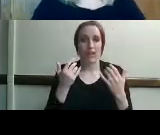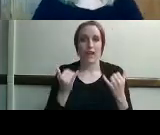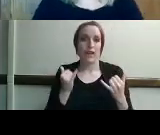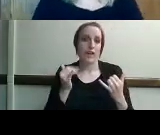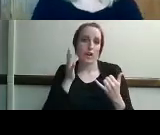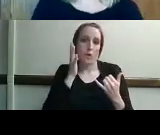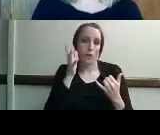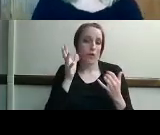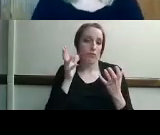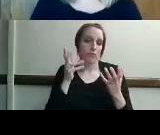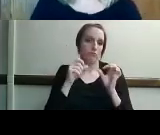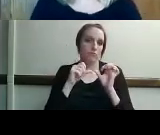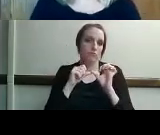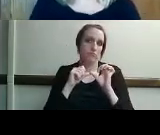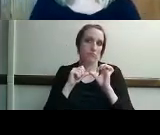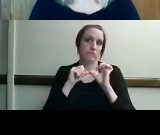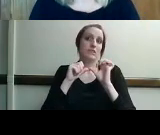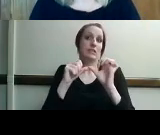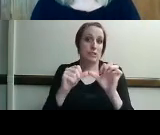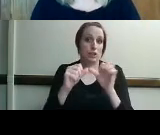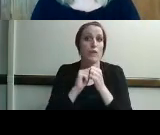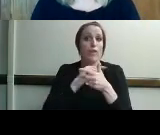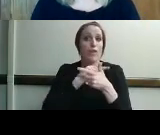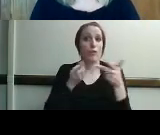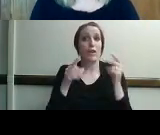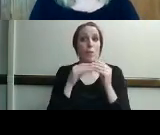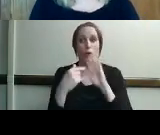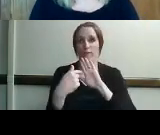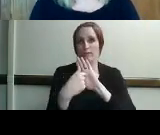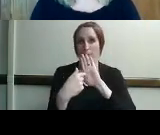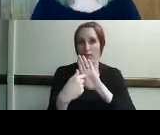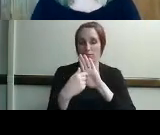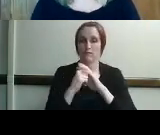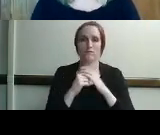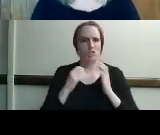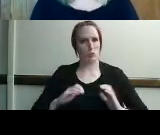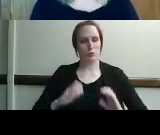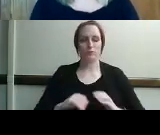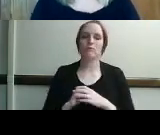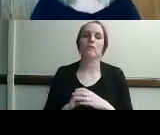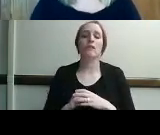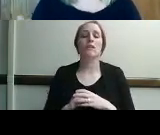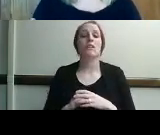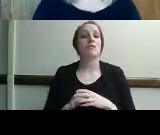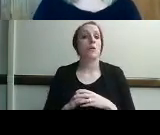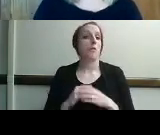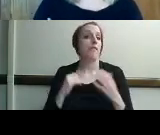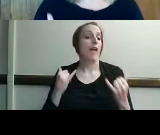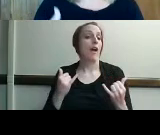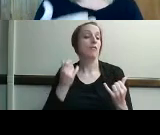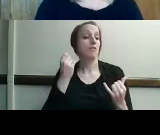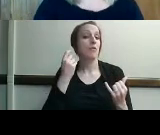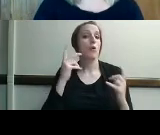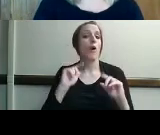move forward with three other consumers and we'd like a little bit of um feedback from you to let us know